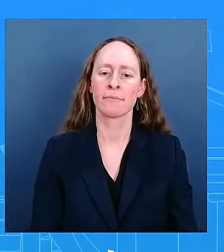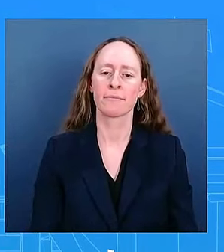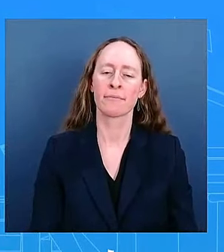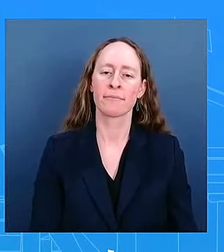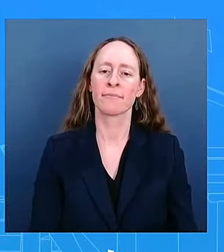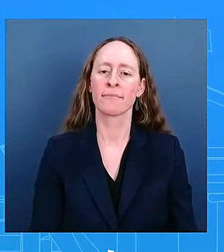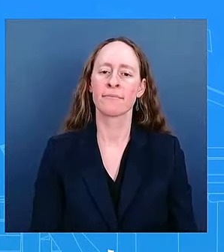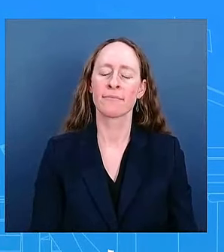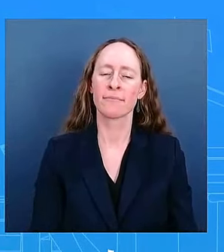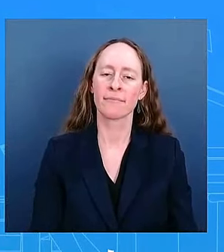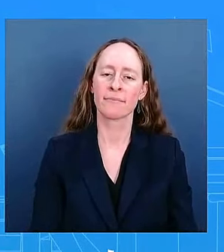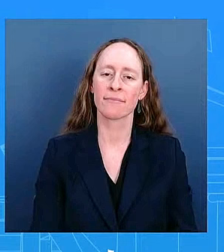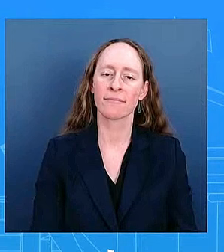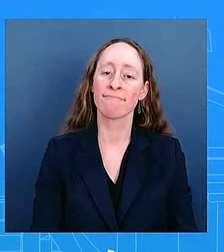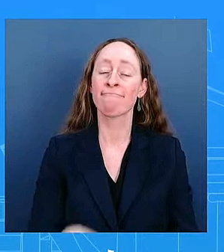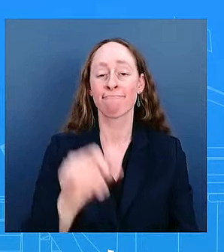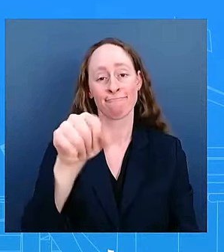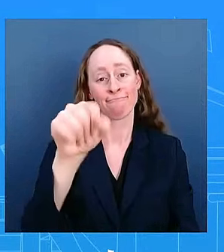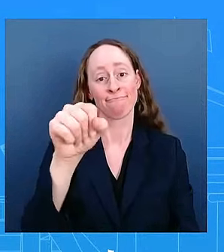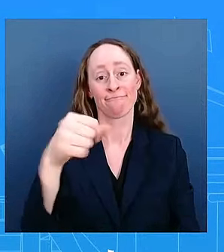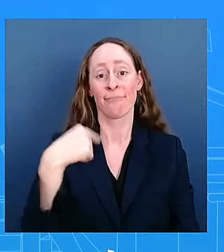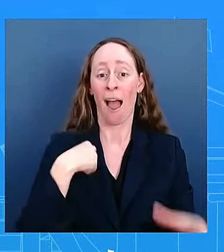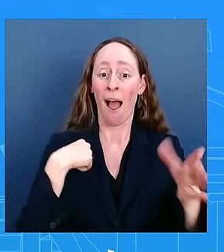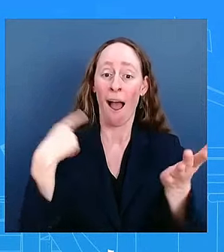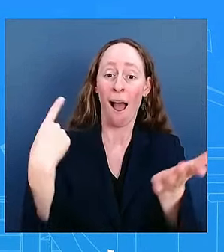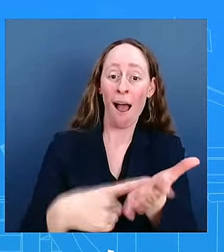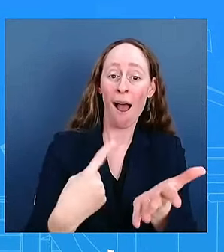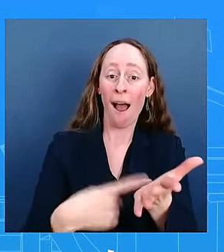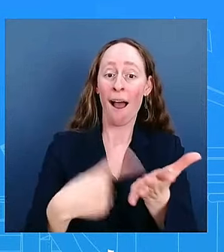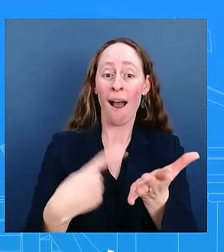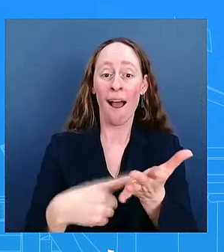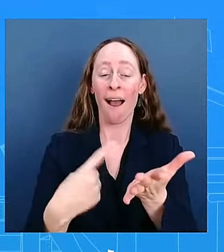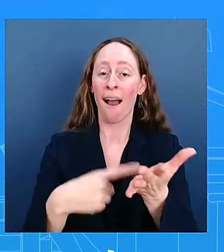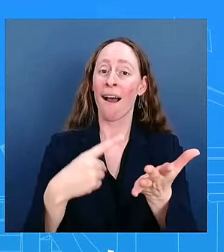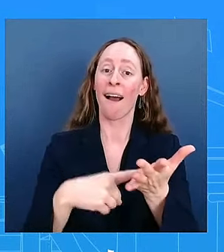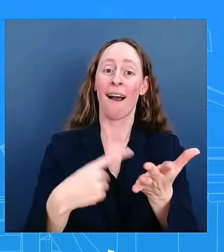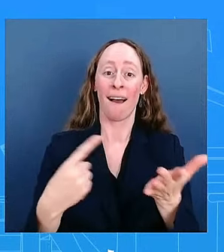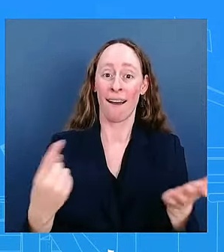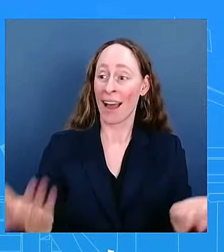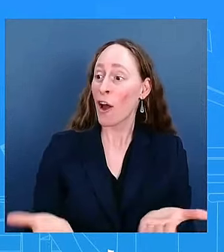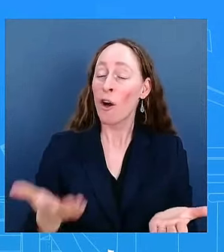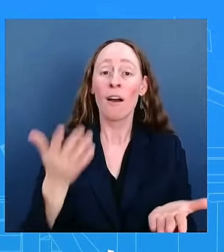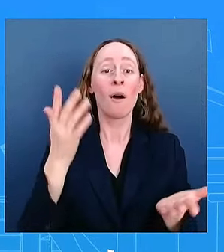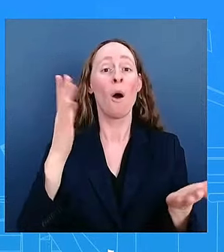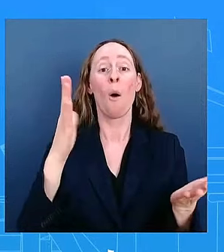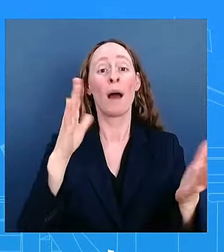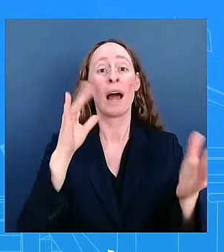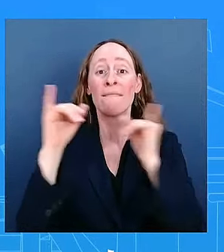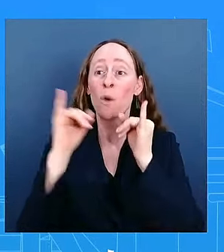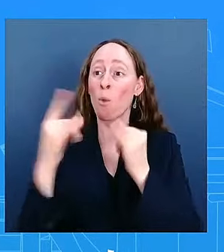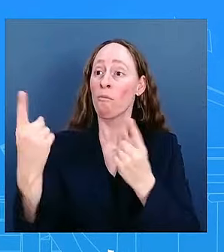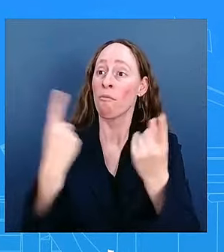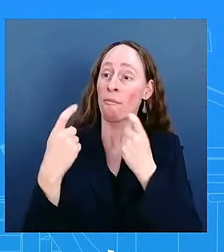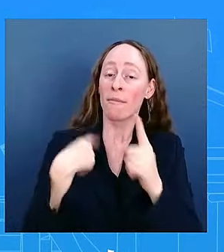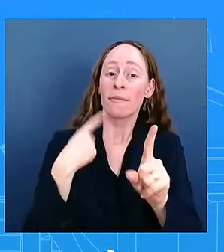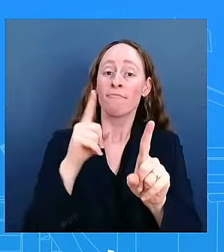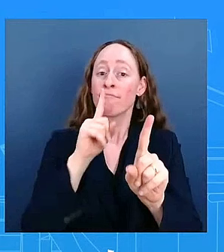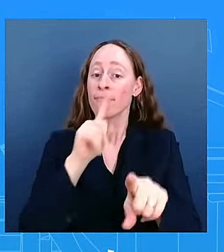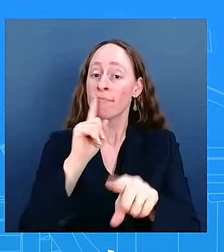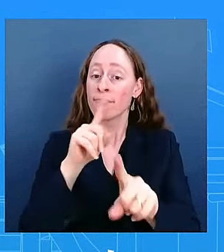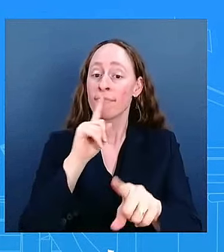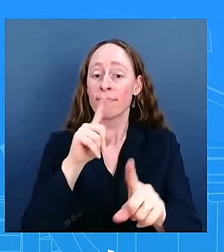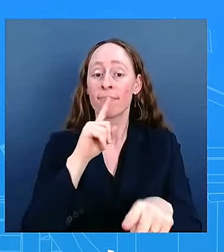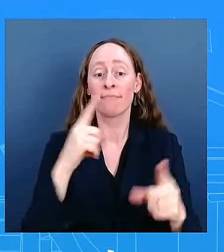with kareen or out there in front of the cameras probably in interviews with you as well kayla uh that um uh that prices are